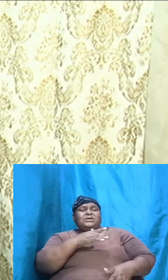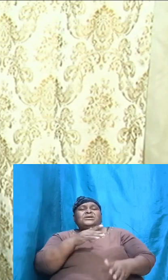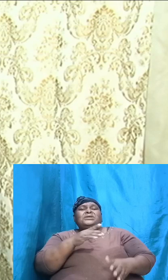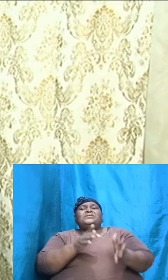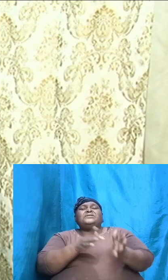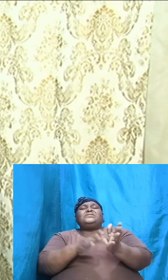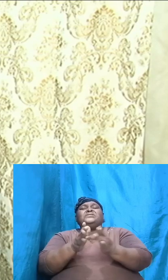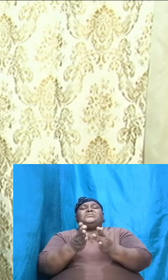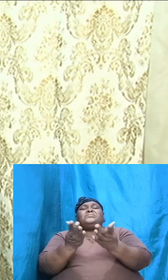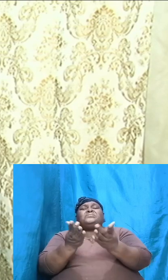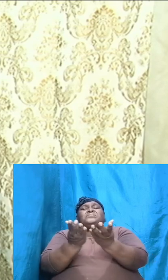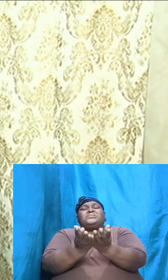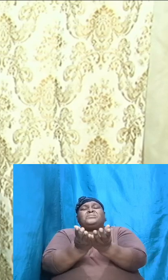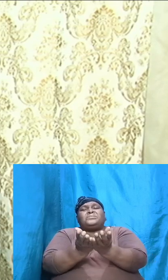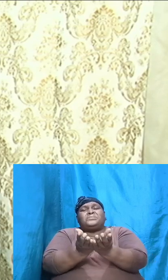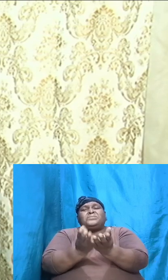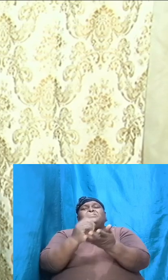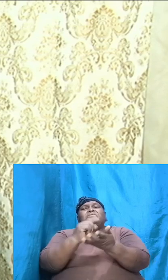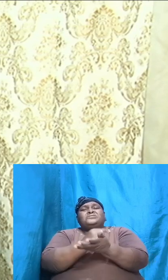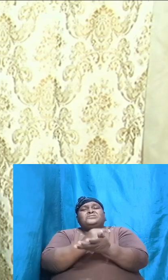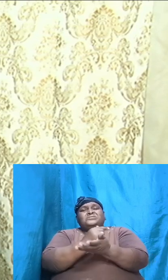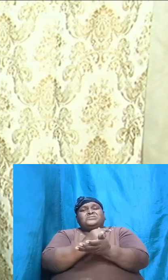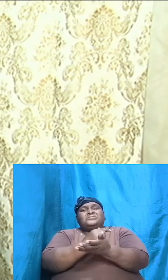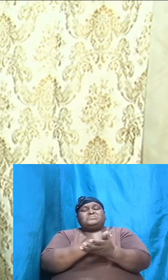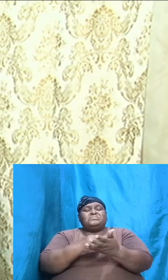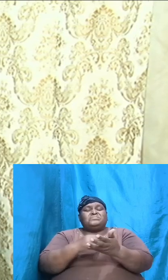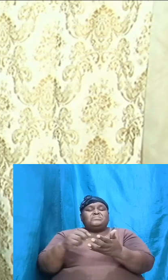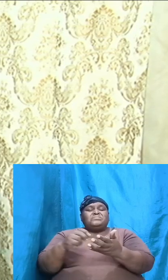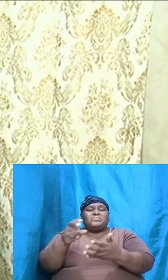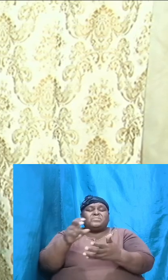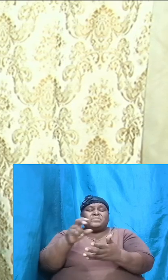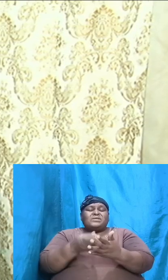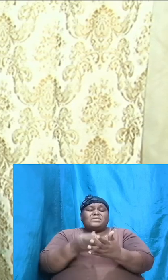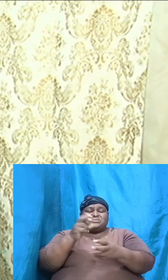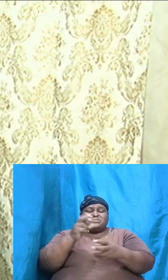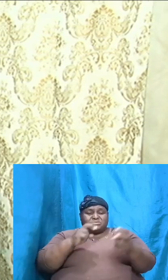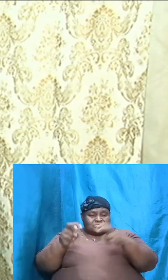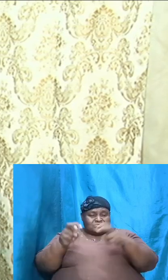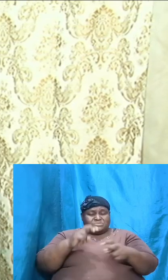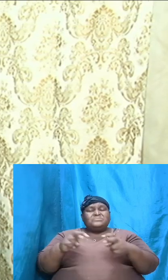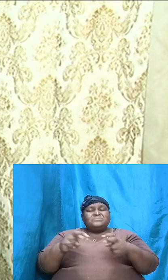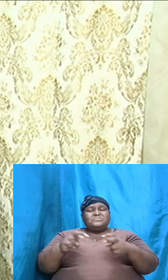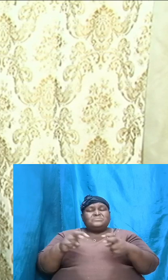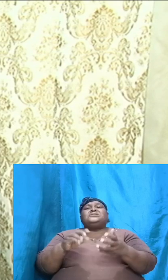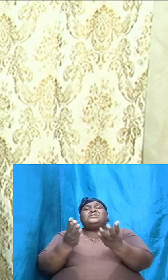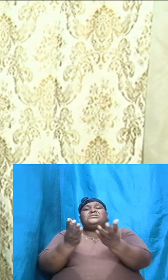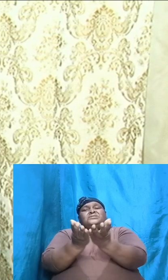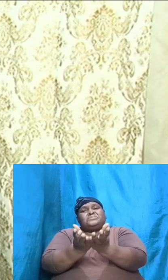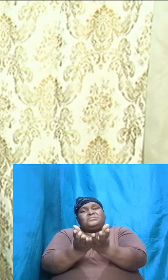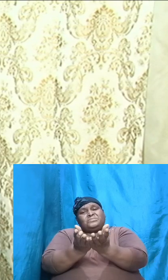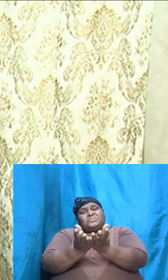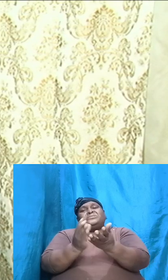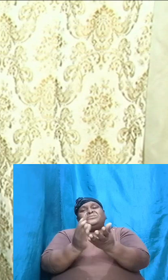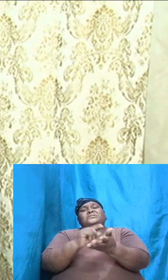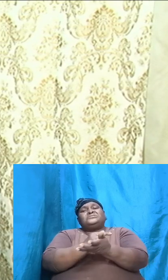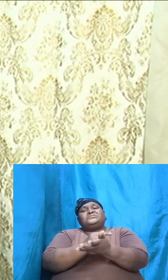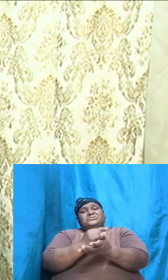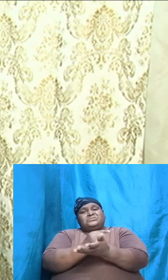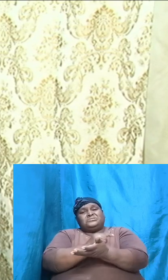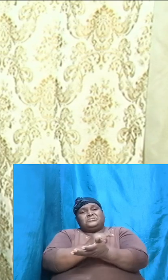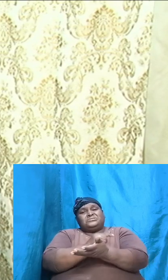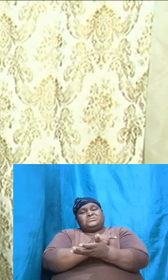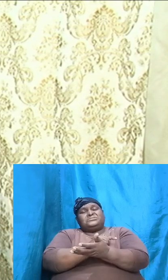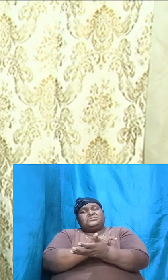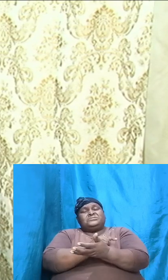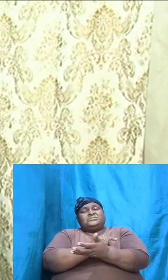been examining the book. Surveying the book so that we can have a